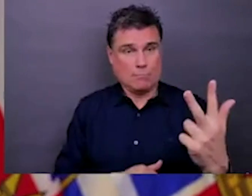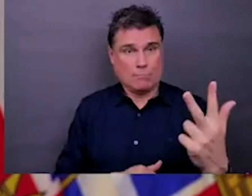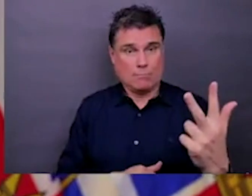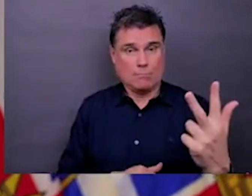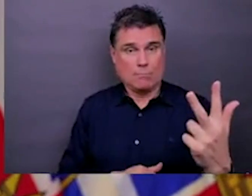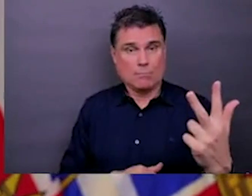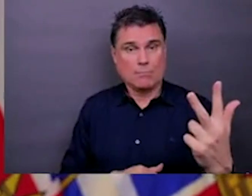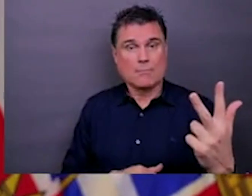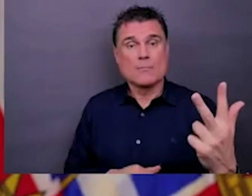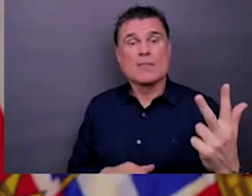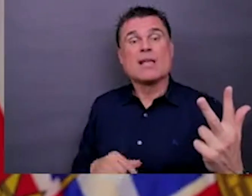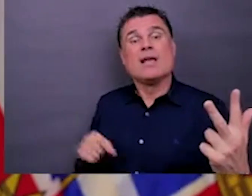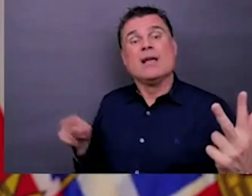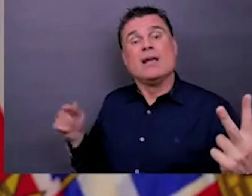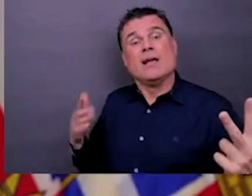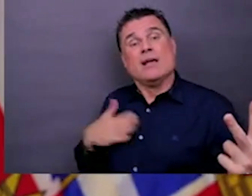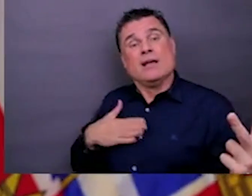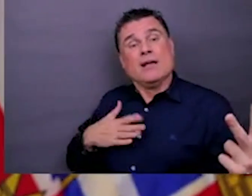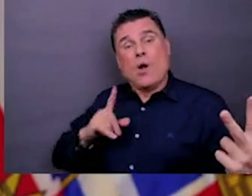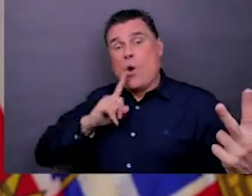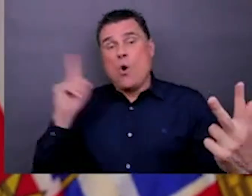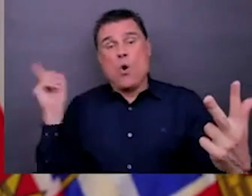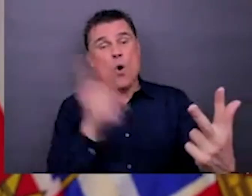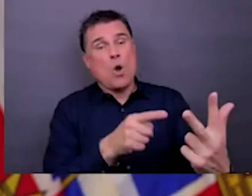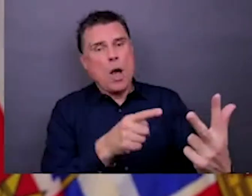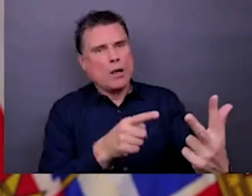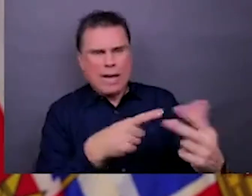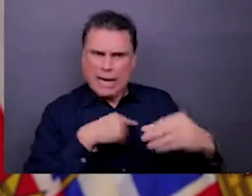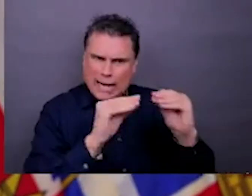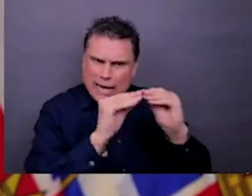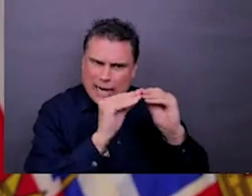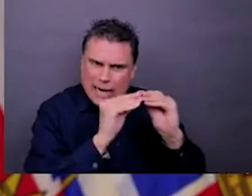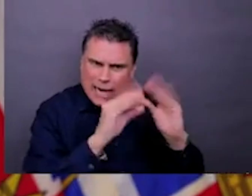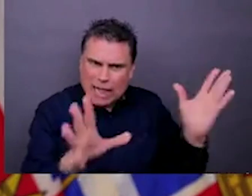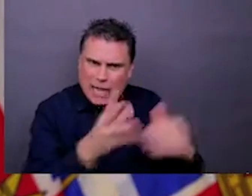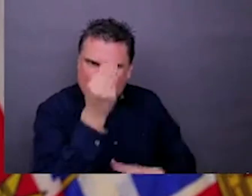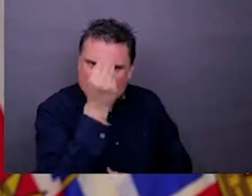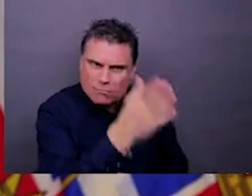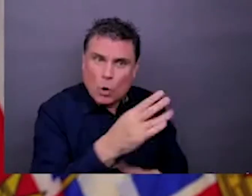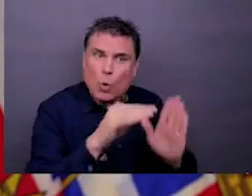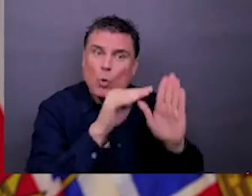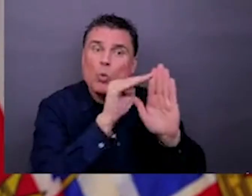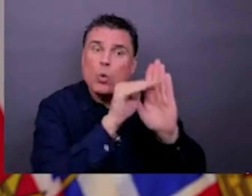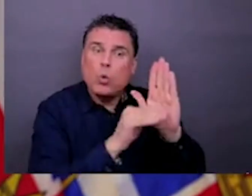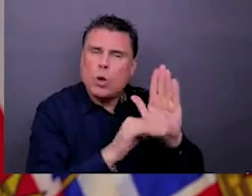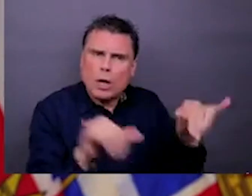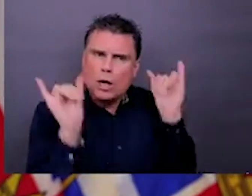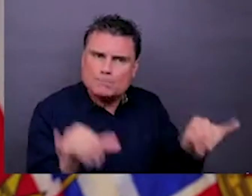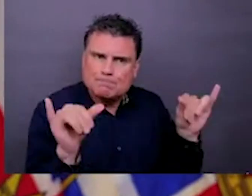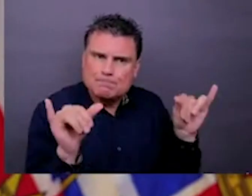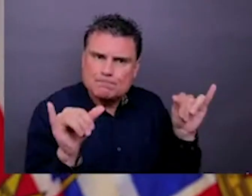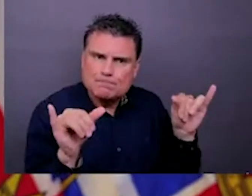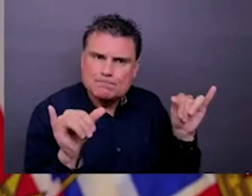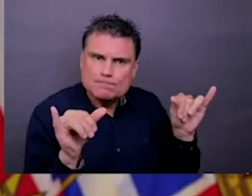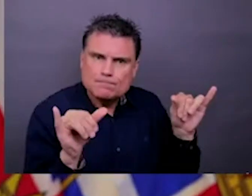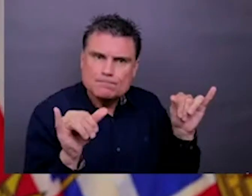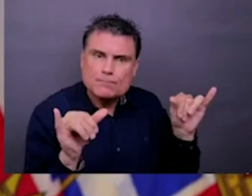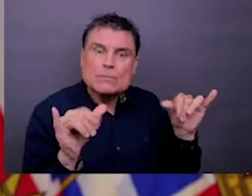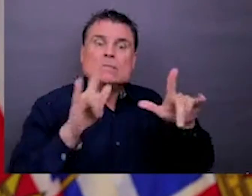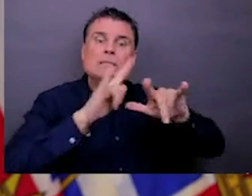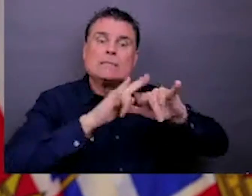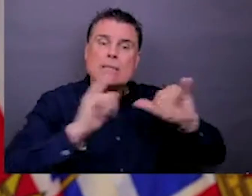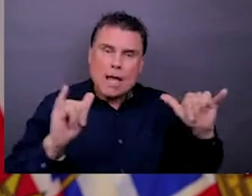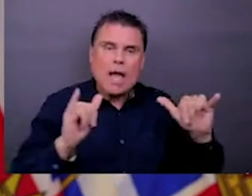that the rules were still in place. Anyway, my ability to,